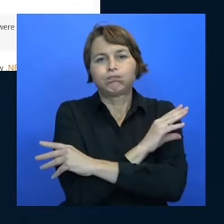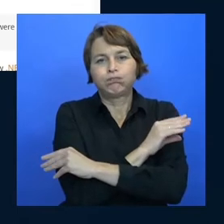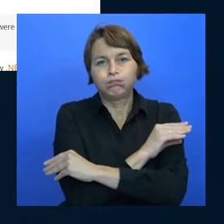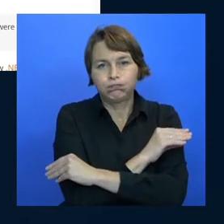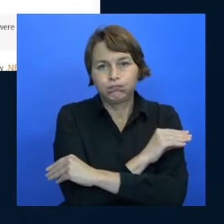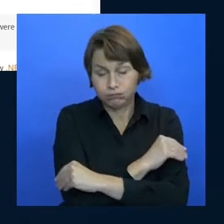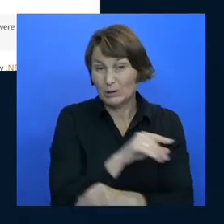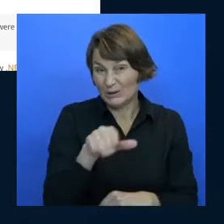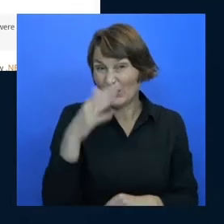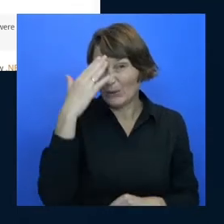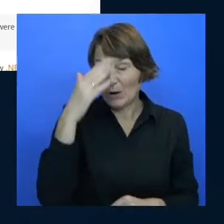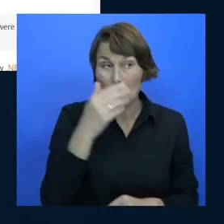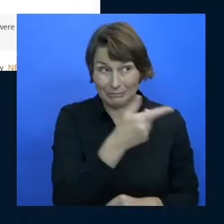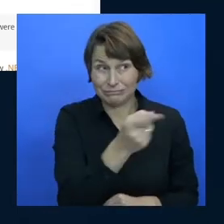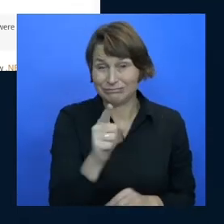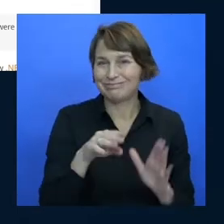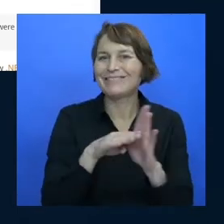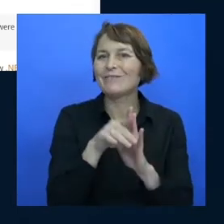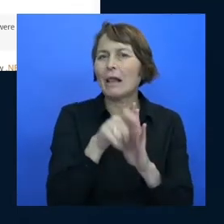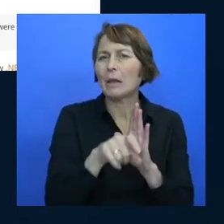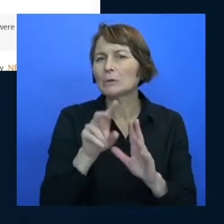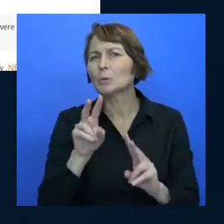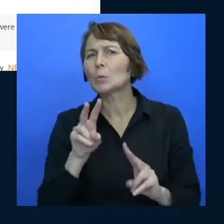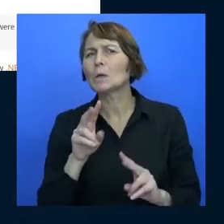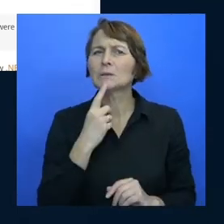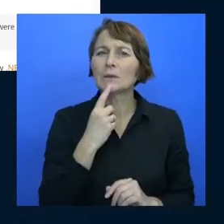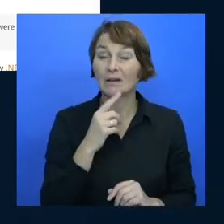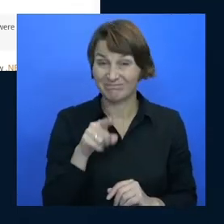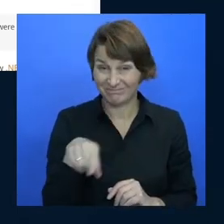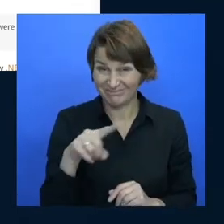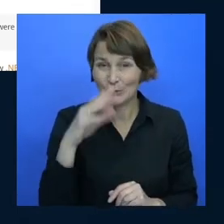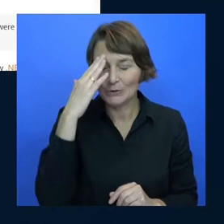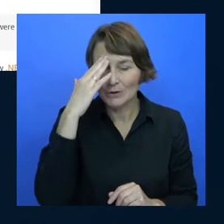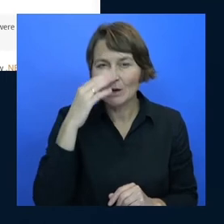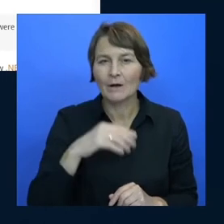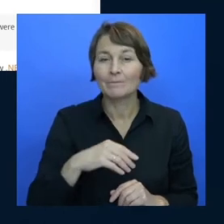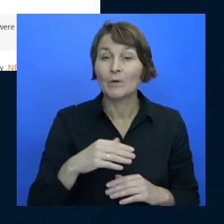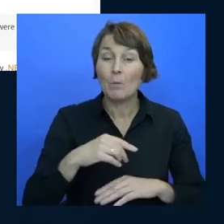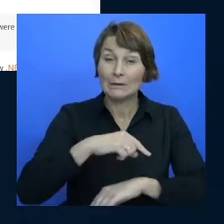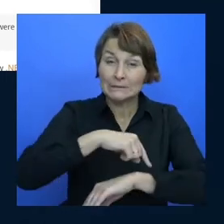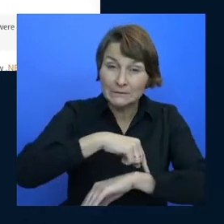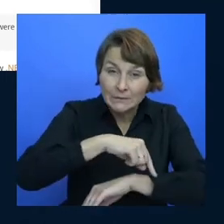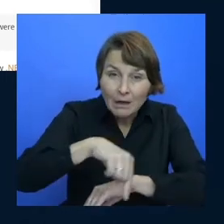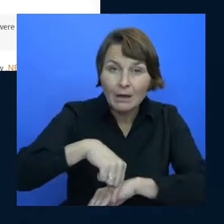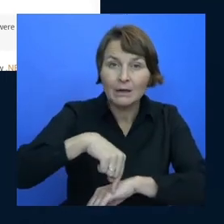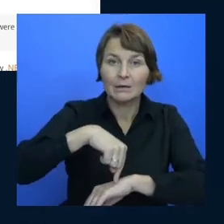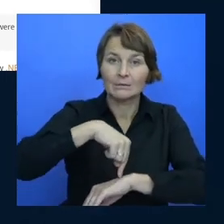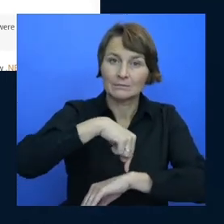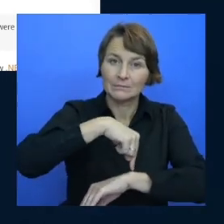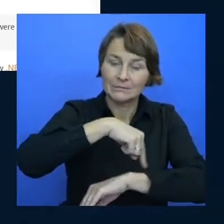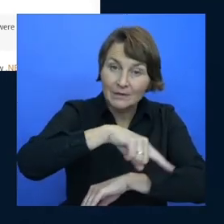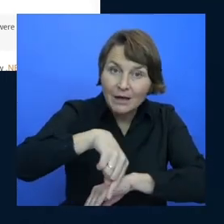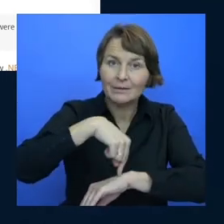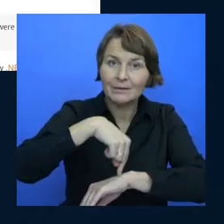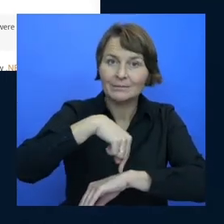developers that are watching today will know that the longer you debug the simpler and dumber